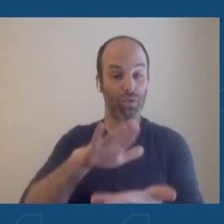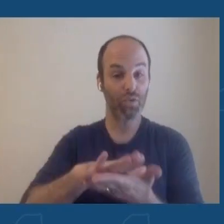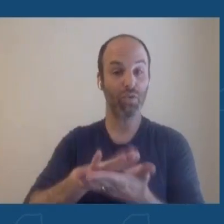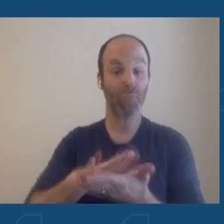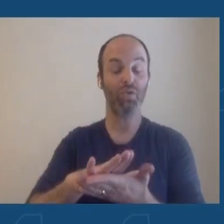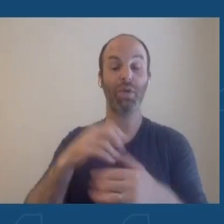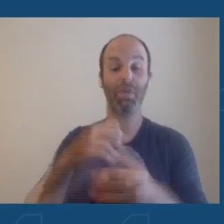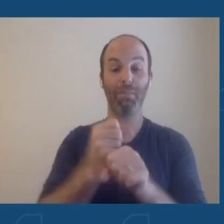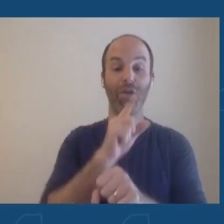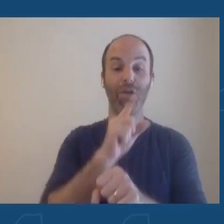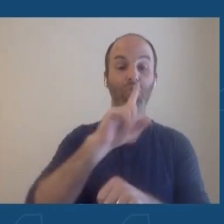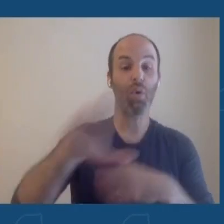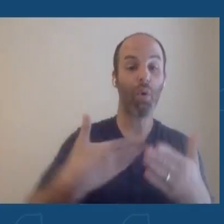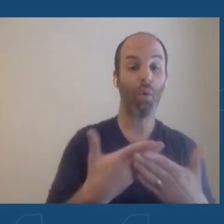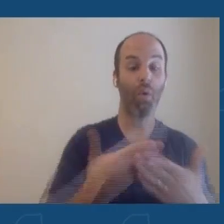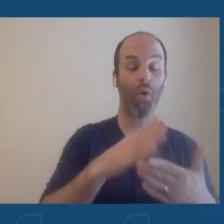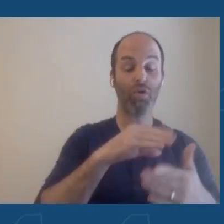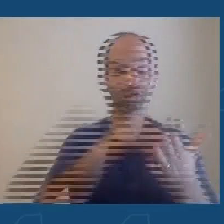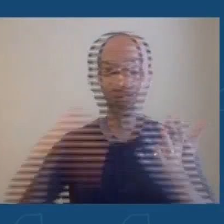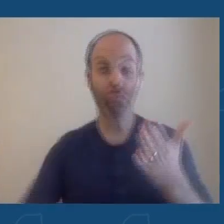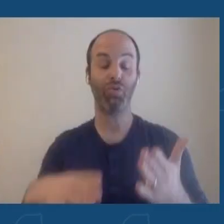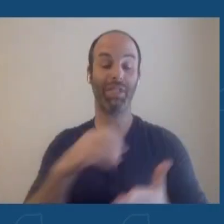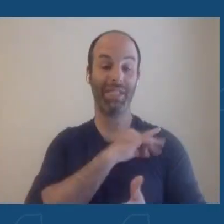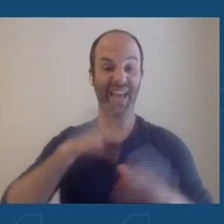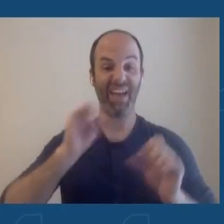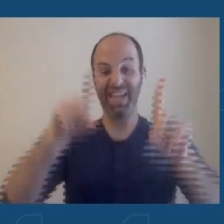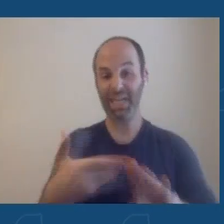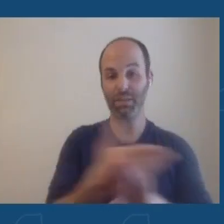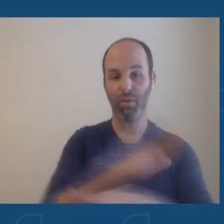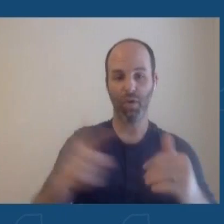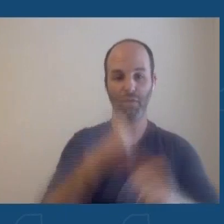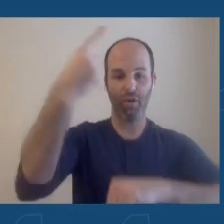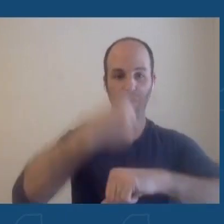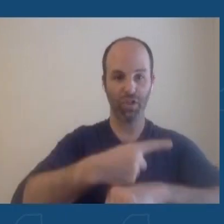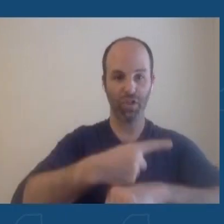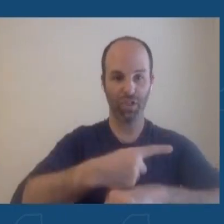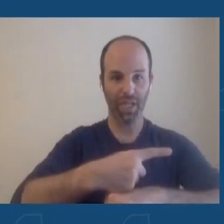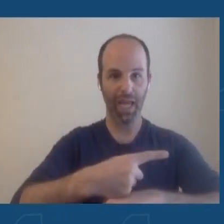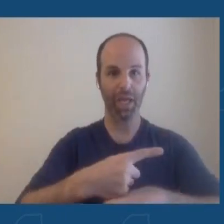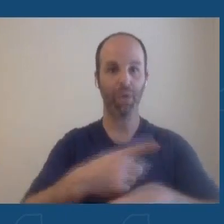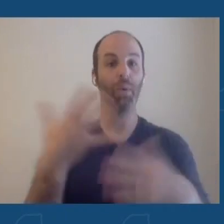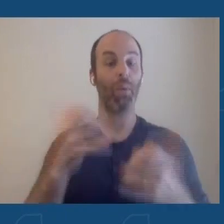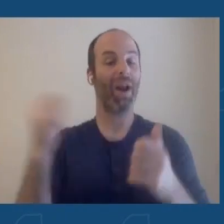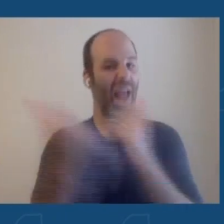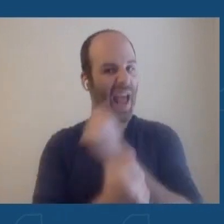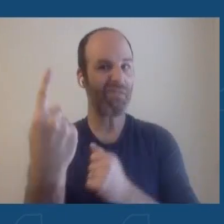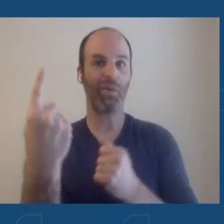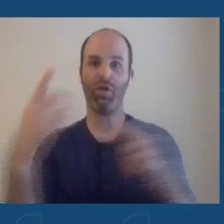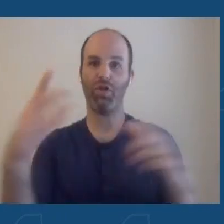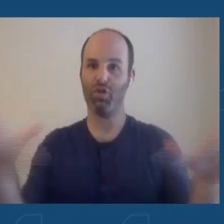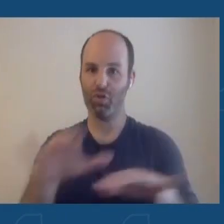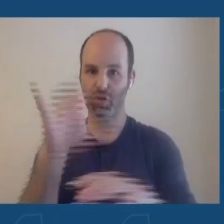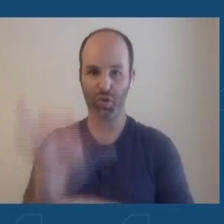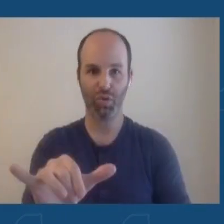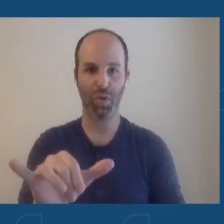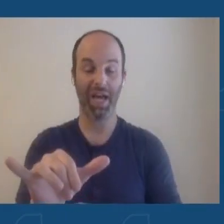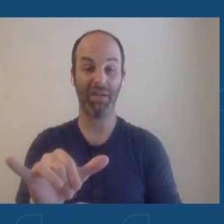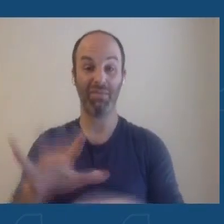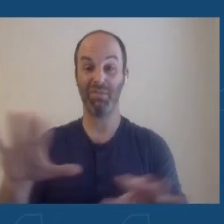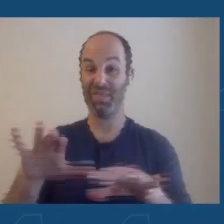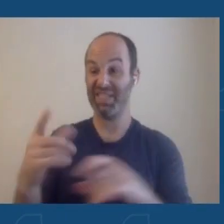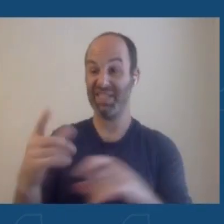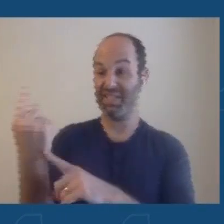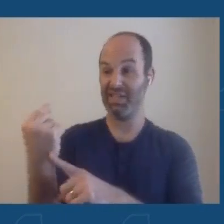can test before the first day. We encourage everybody to take advantage of this. We did this last year. I was only in office starting August